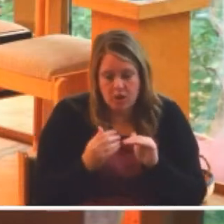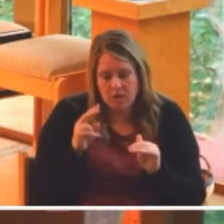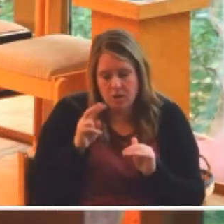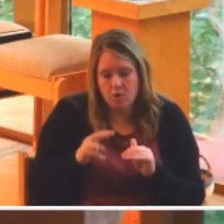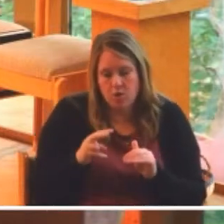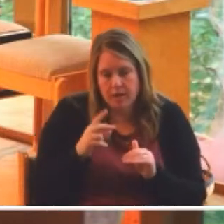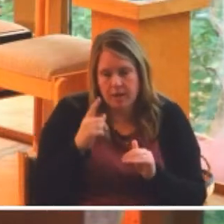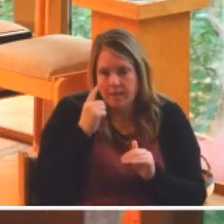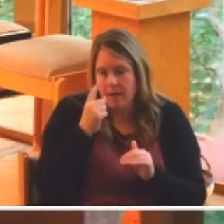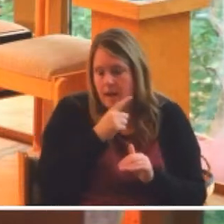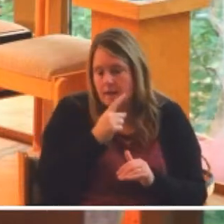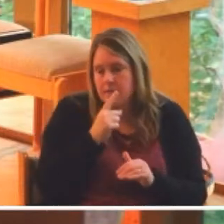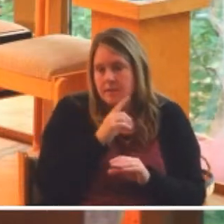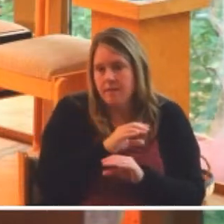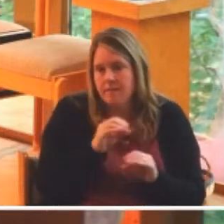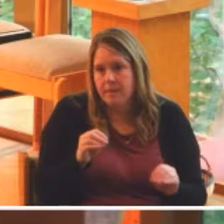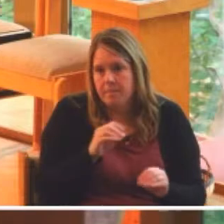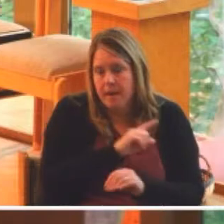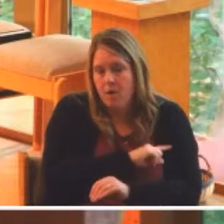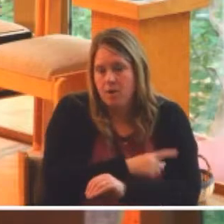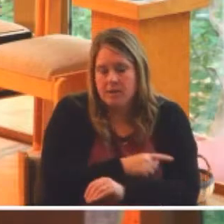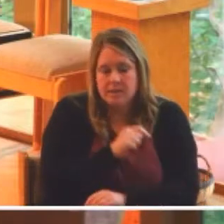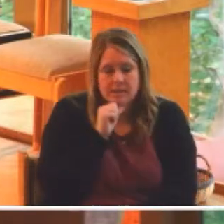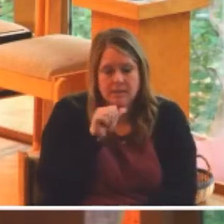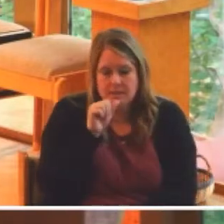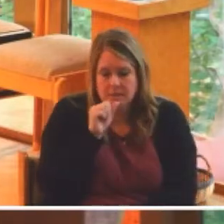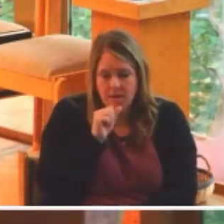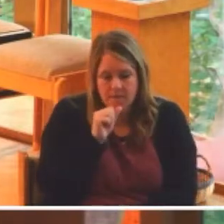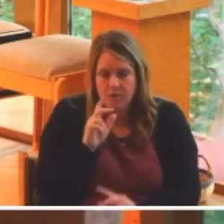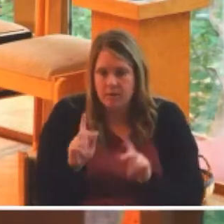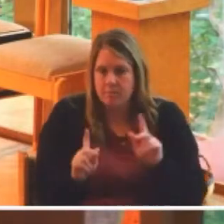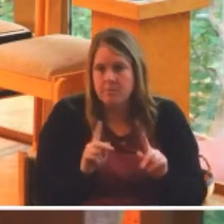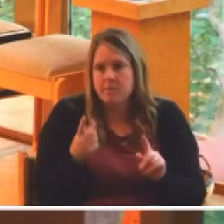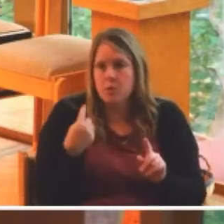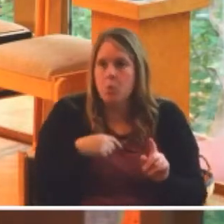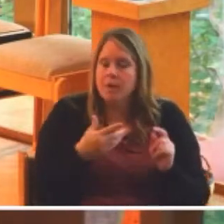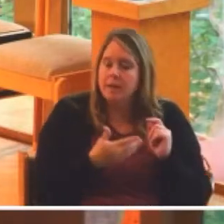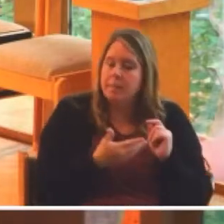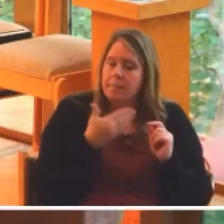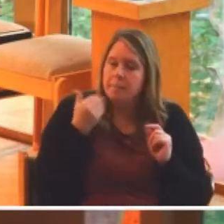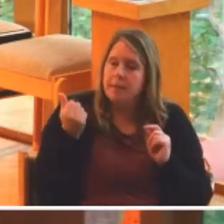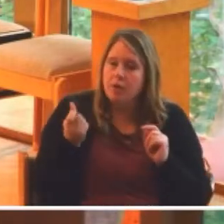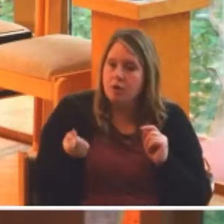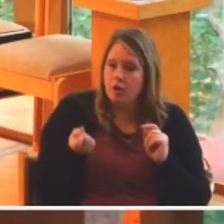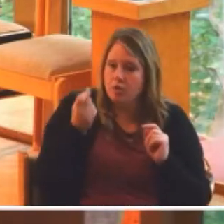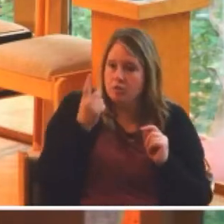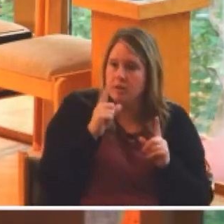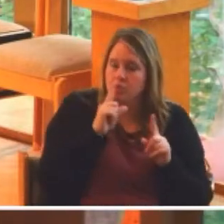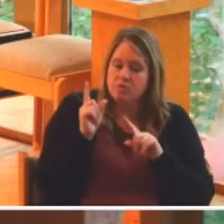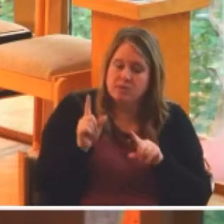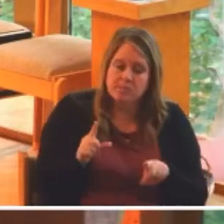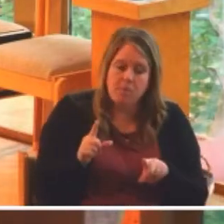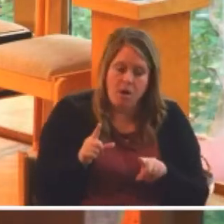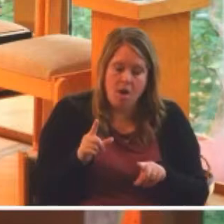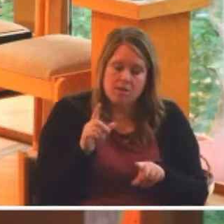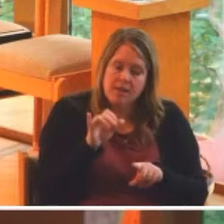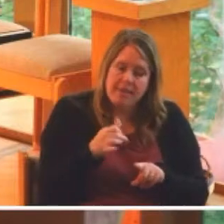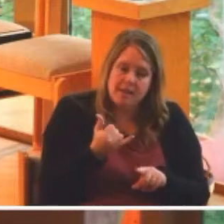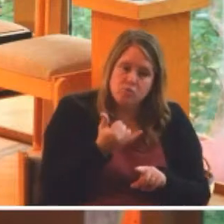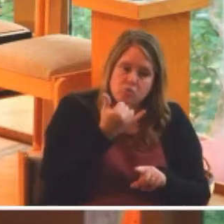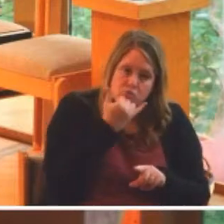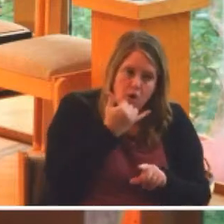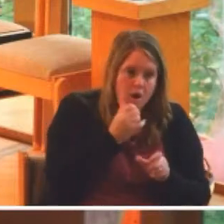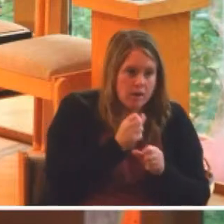the powerless and suffering people, so that we might better understand and respond to that which is wrong and must be made